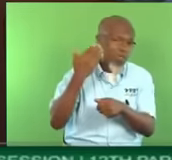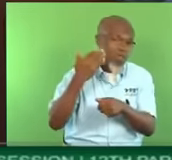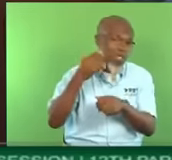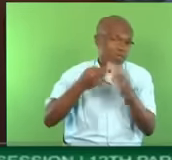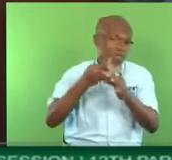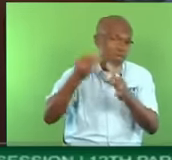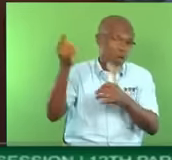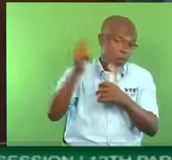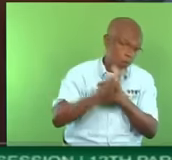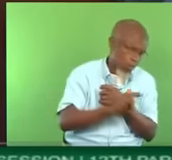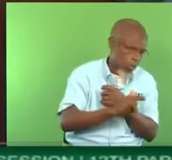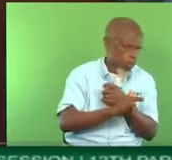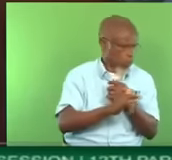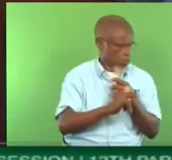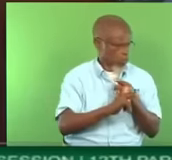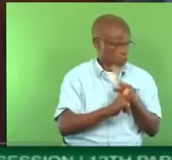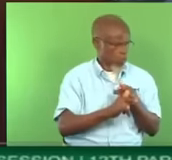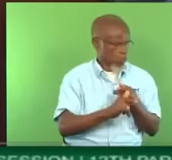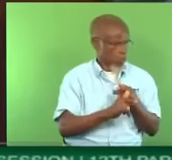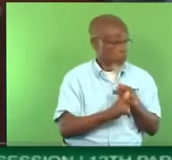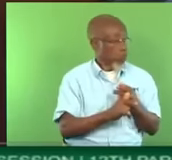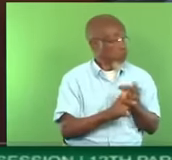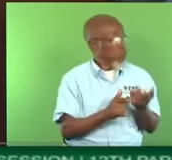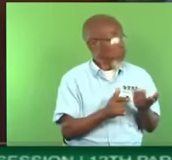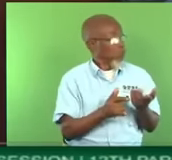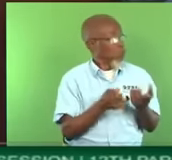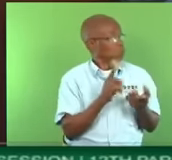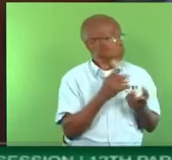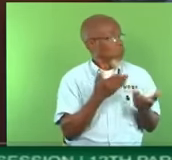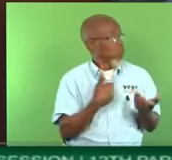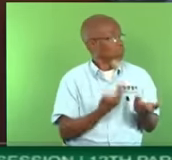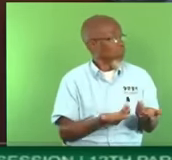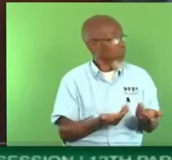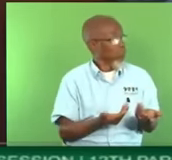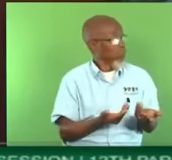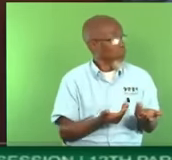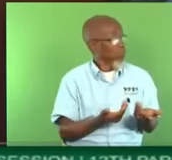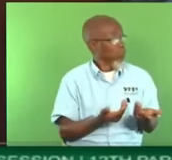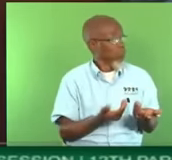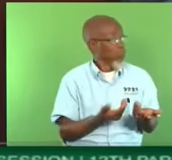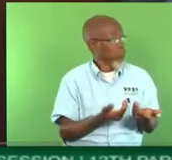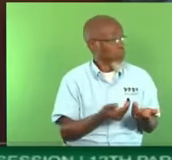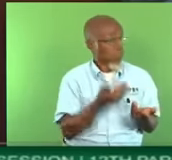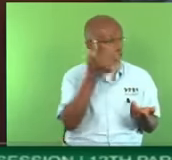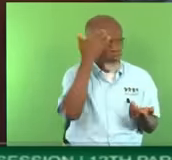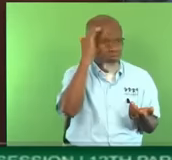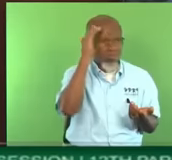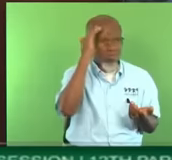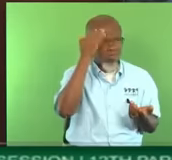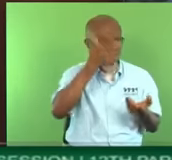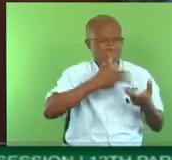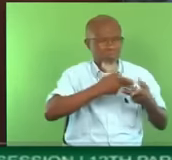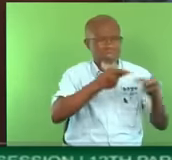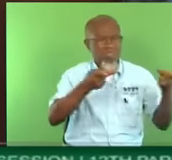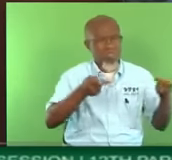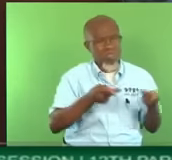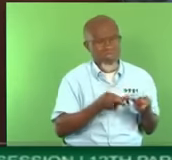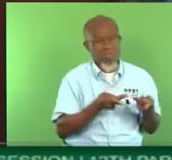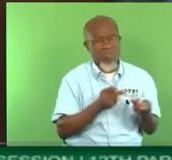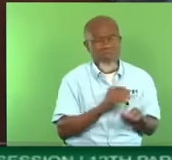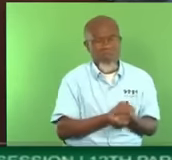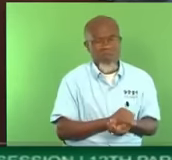If you land at Piaco, you come, well, don't know when come to report, but if you land at Piaco, it is unrecognizable.